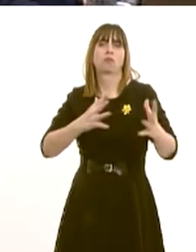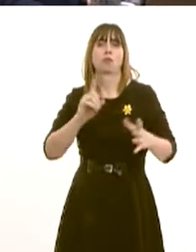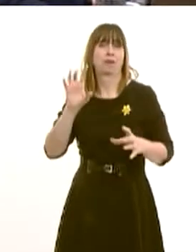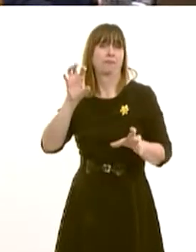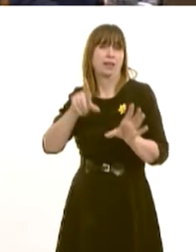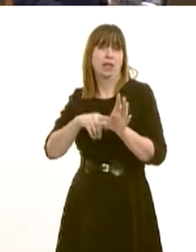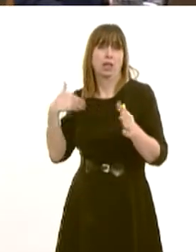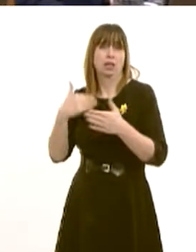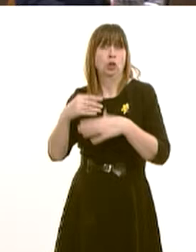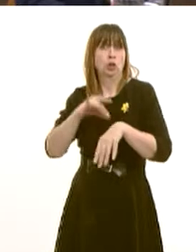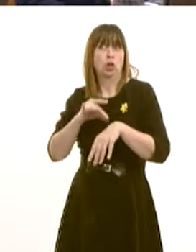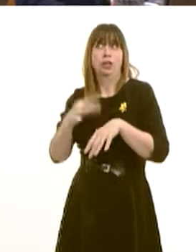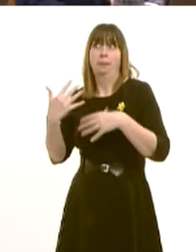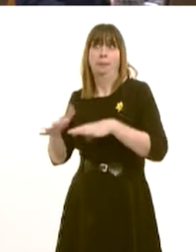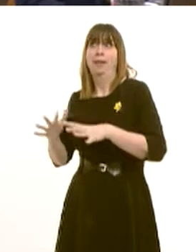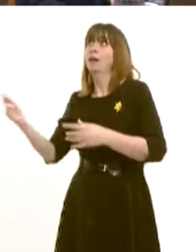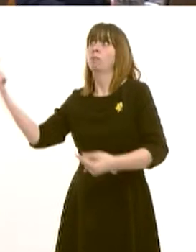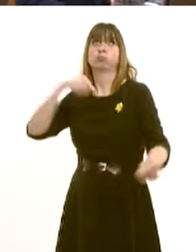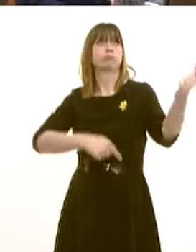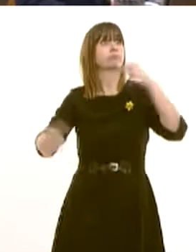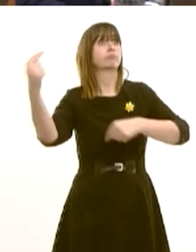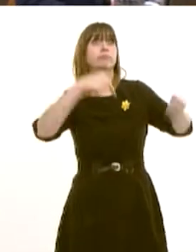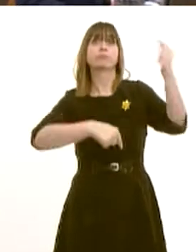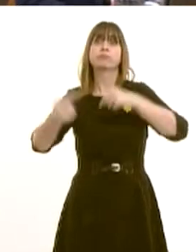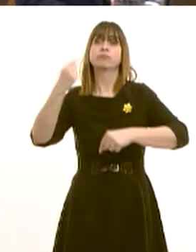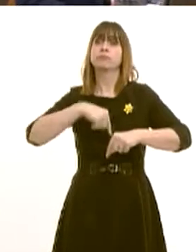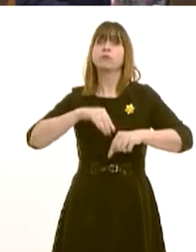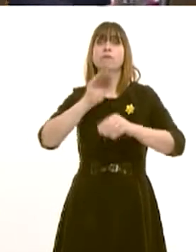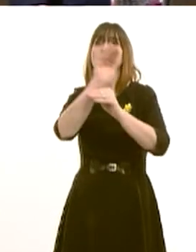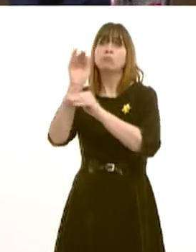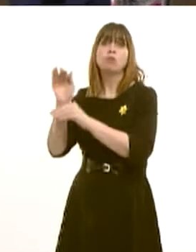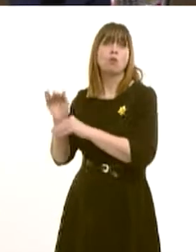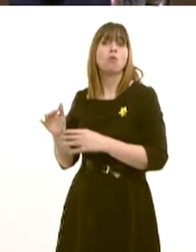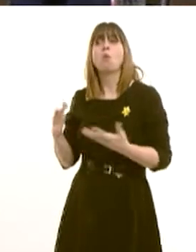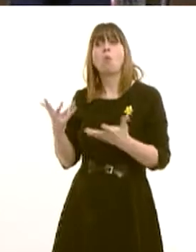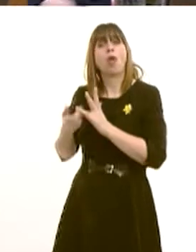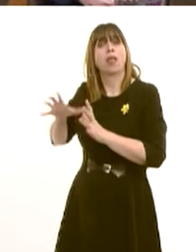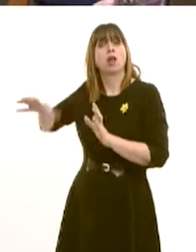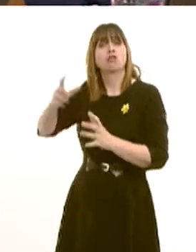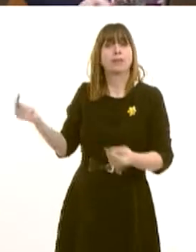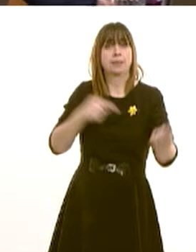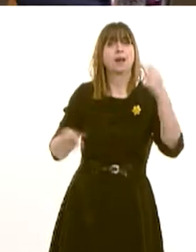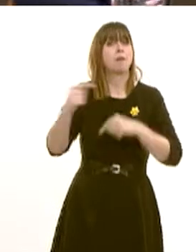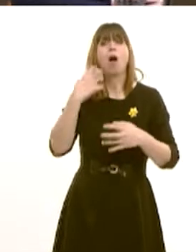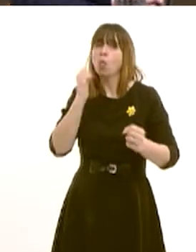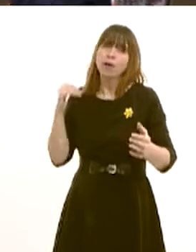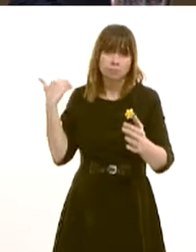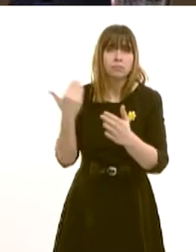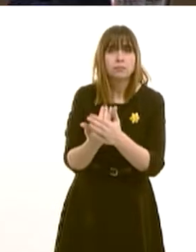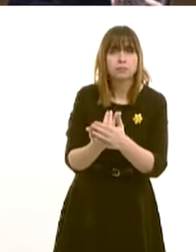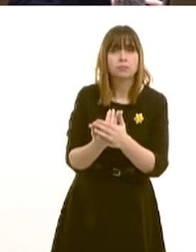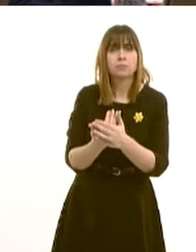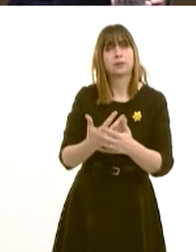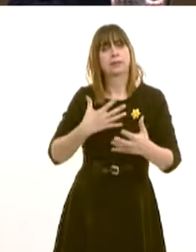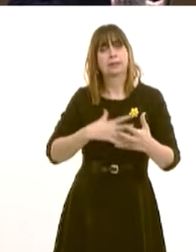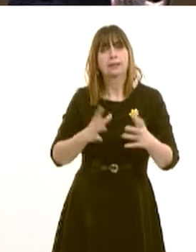we have attracted doctors into Wales from other countries. It'll always be the case. It has been the case since that time. The key to recruiting more GPs is to